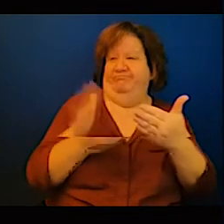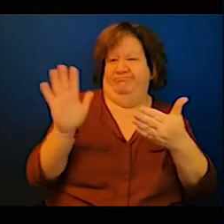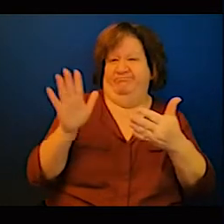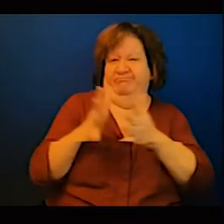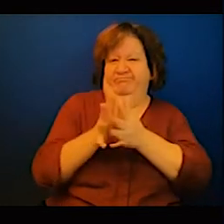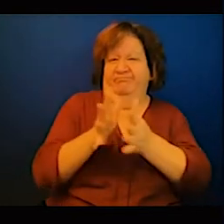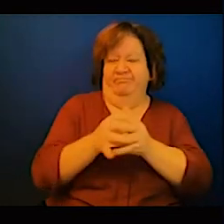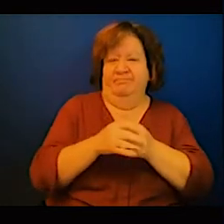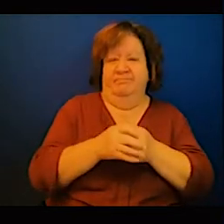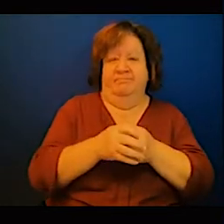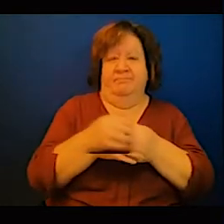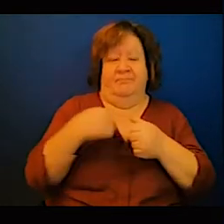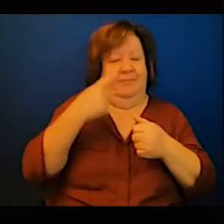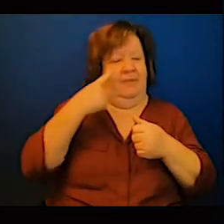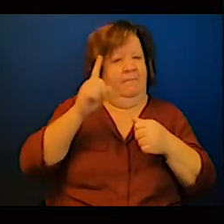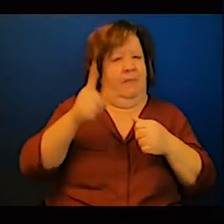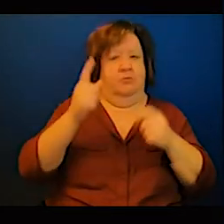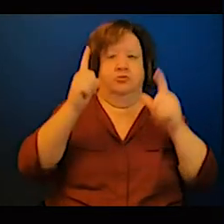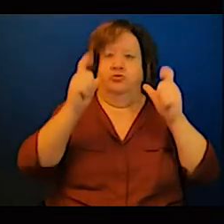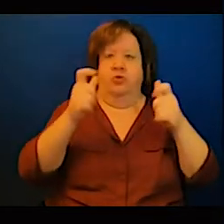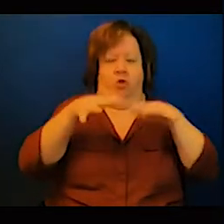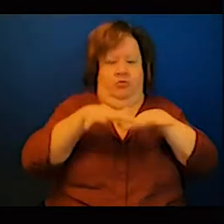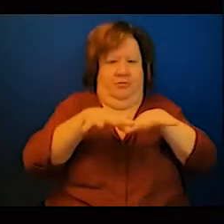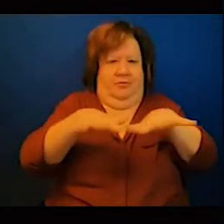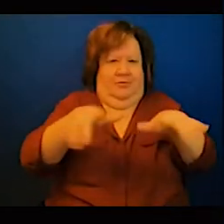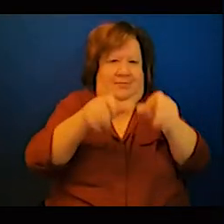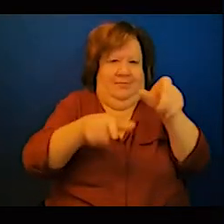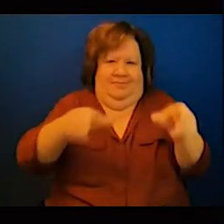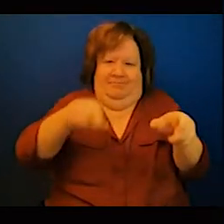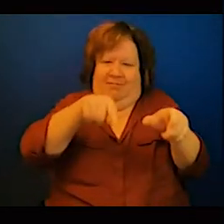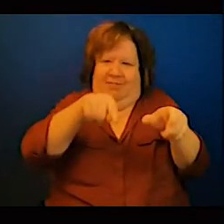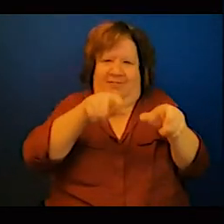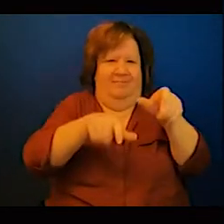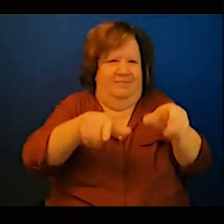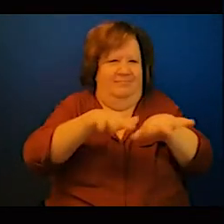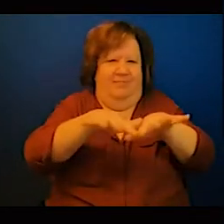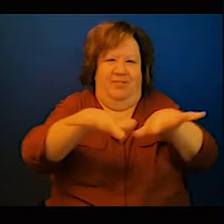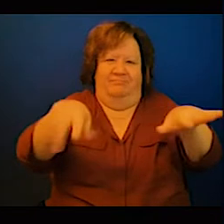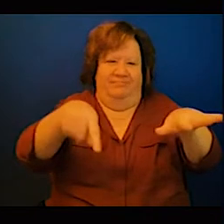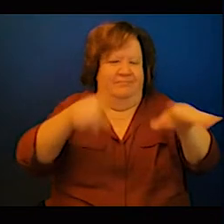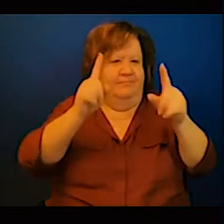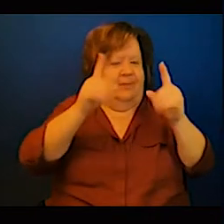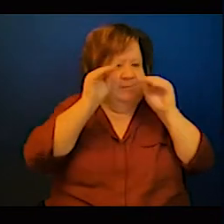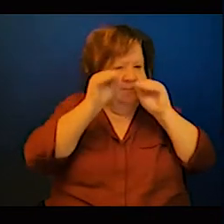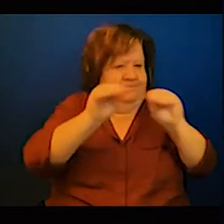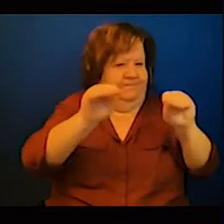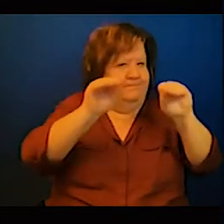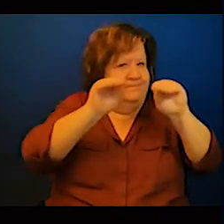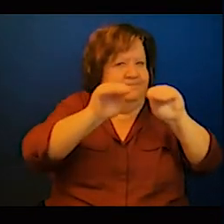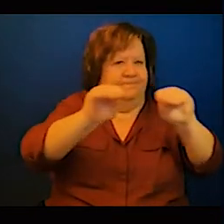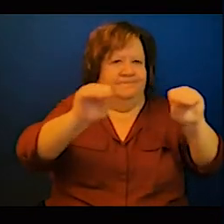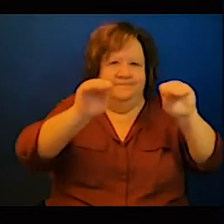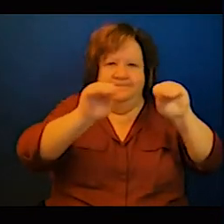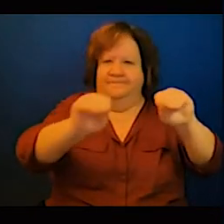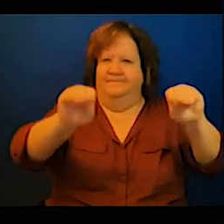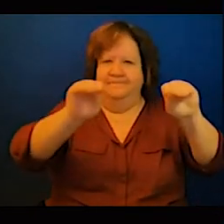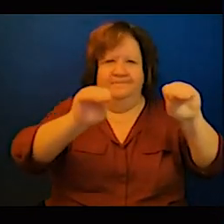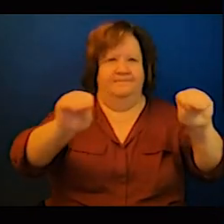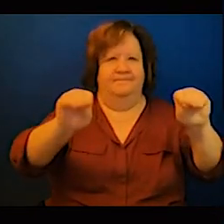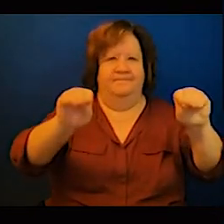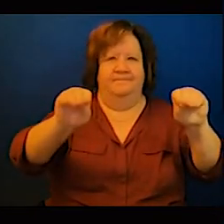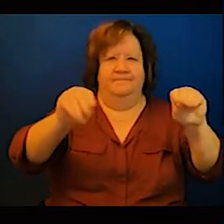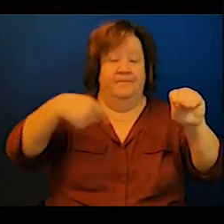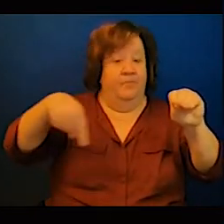be done in this aspect if we really, truly want to achieve this energy transition. I think that's really